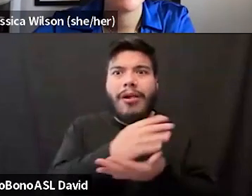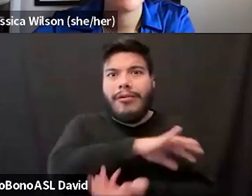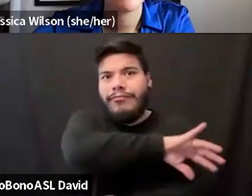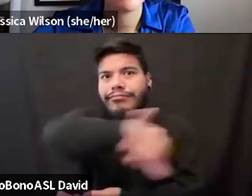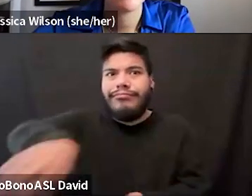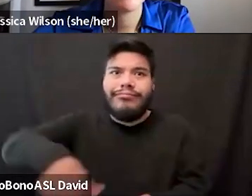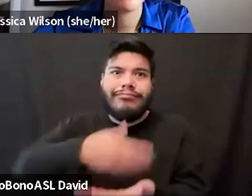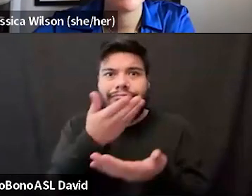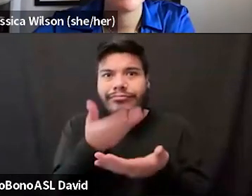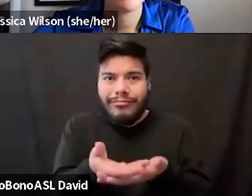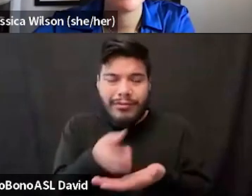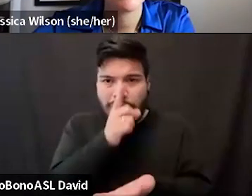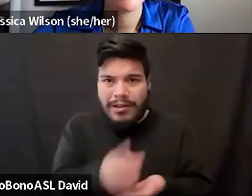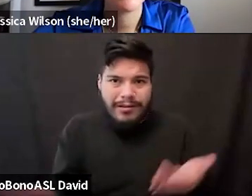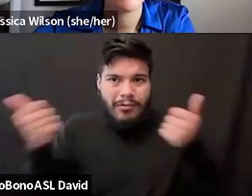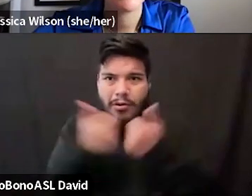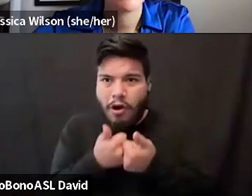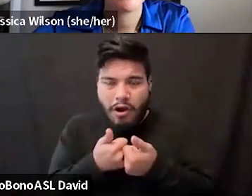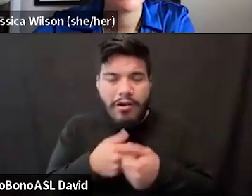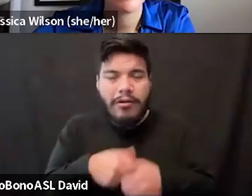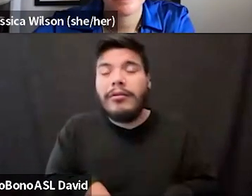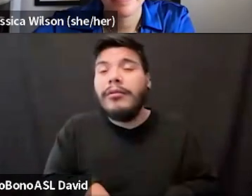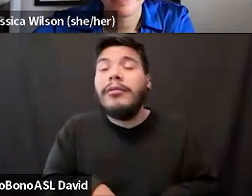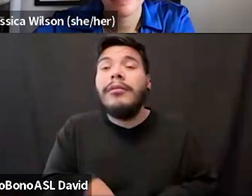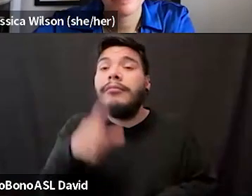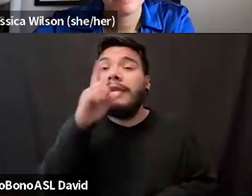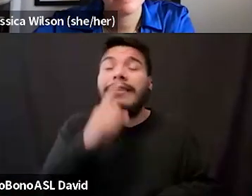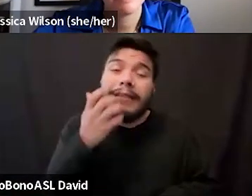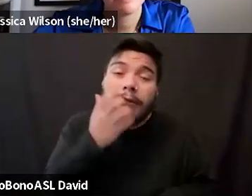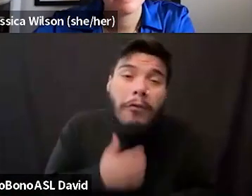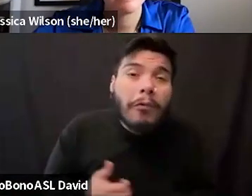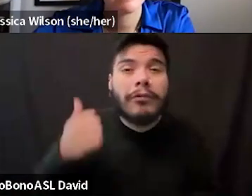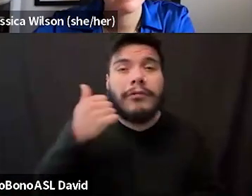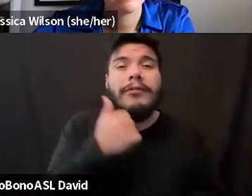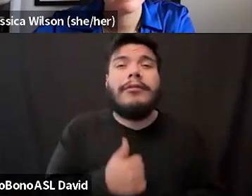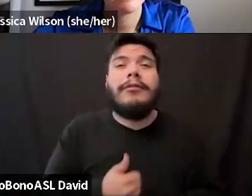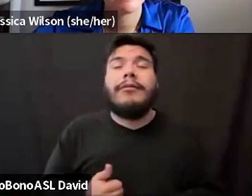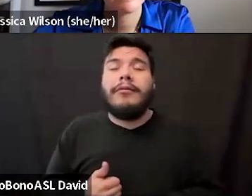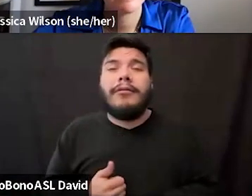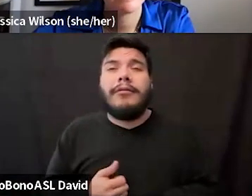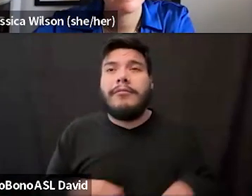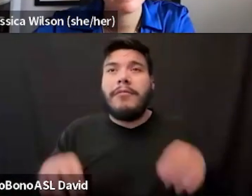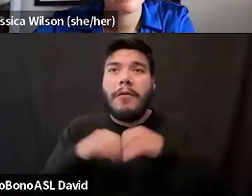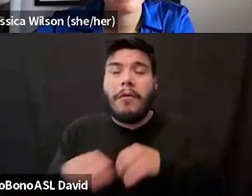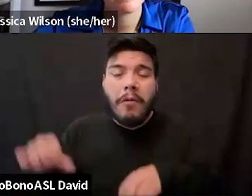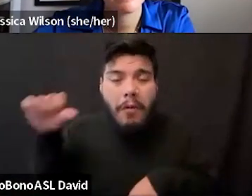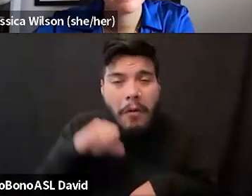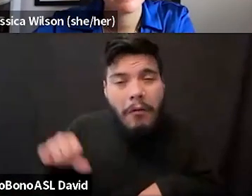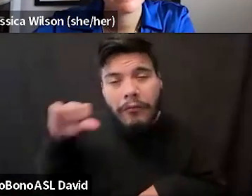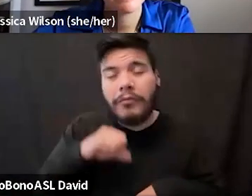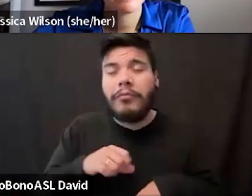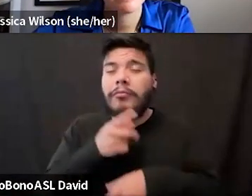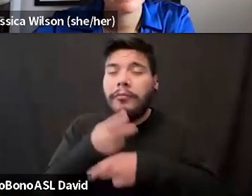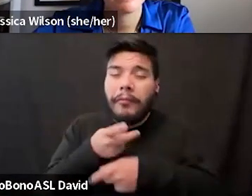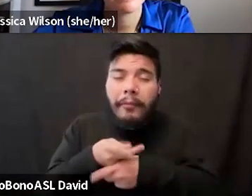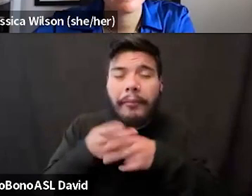it is hard because I feel like the more, as I age more and more, it's like auntie nurturer, this,